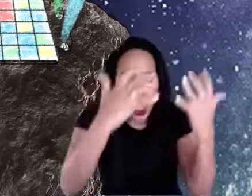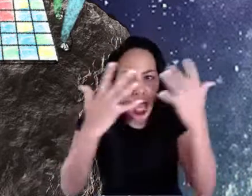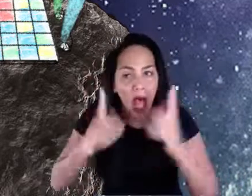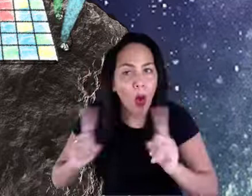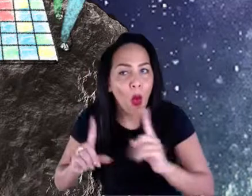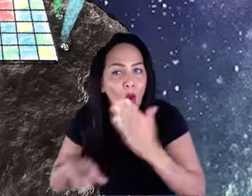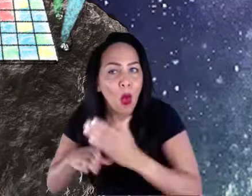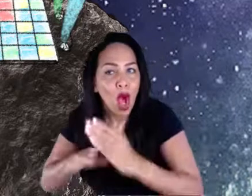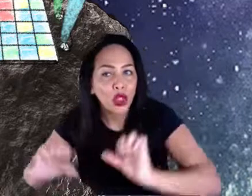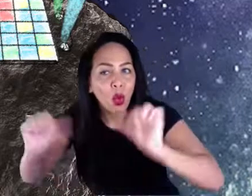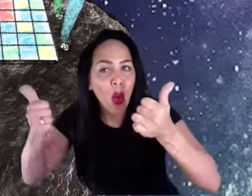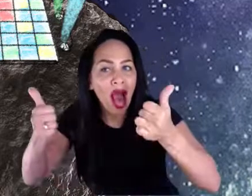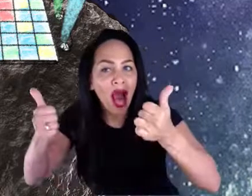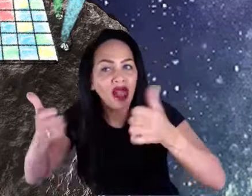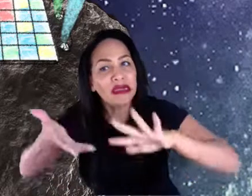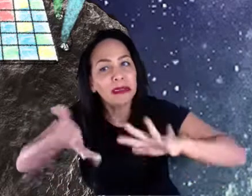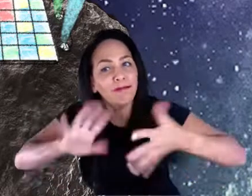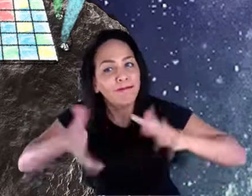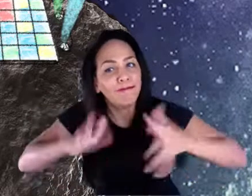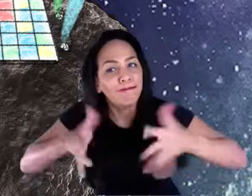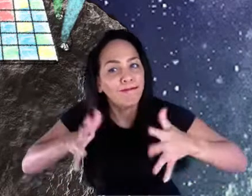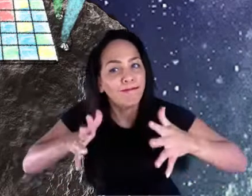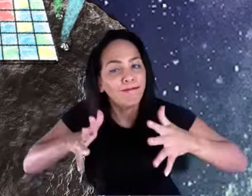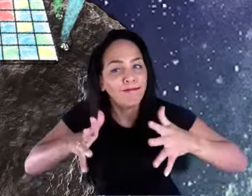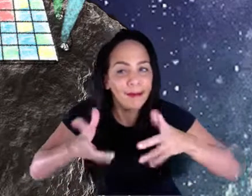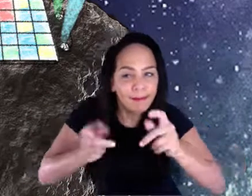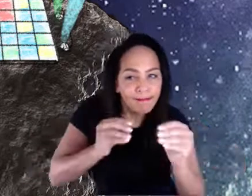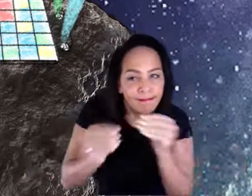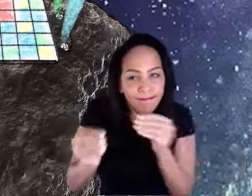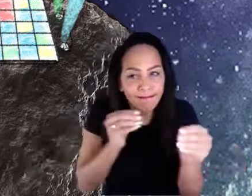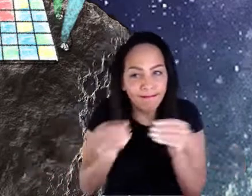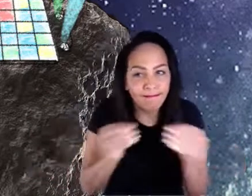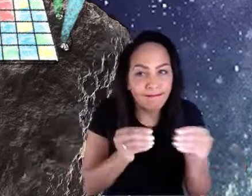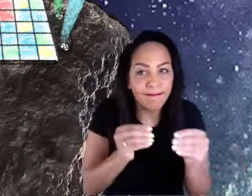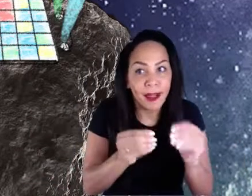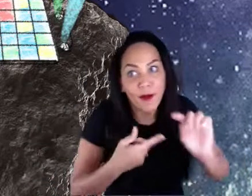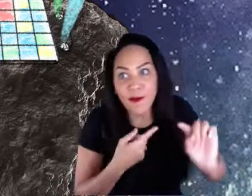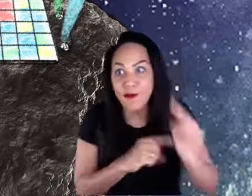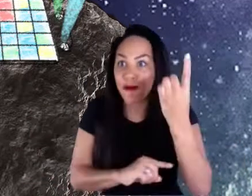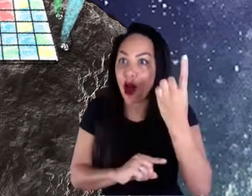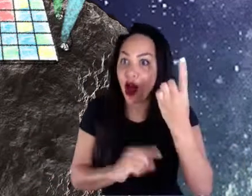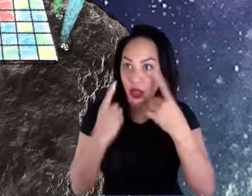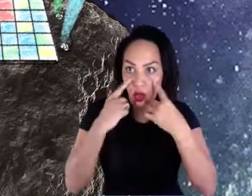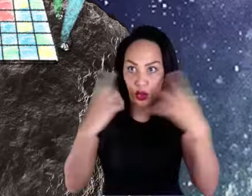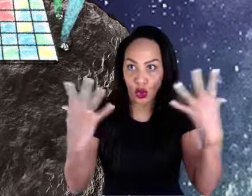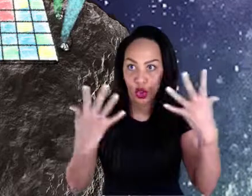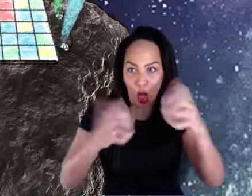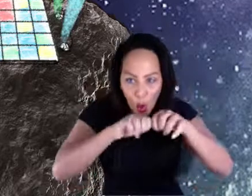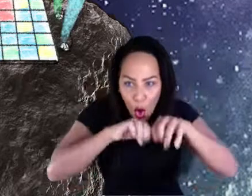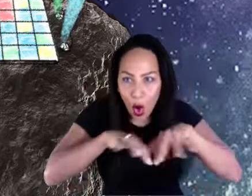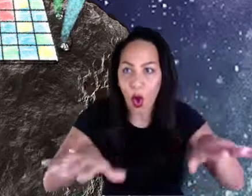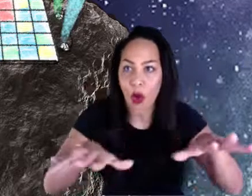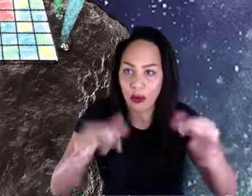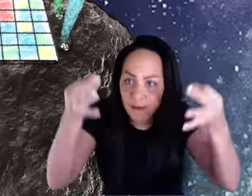the plan is to launch our first show in January. I think it's possibly January the 10th is the first show.